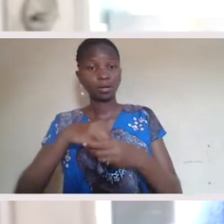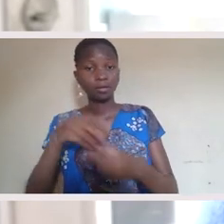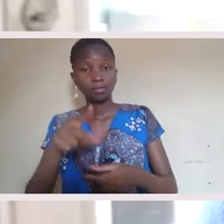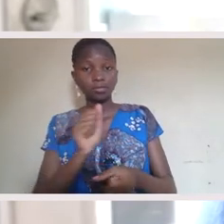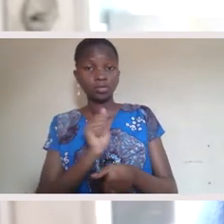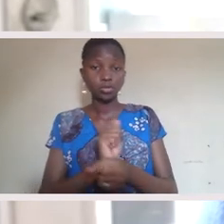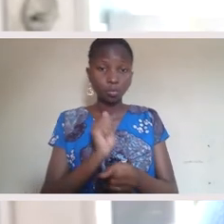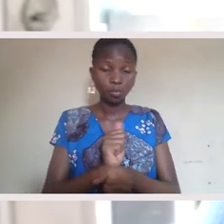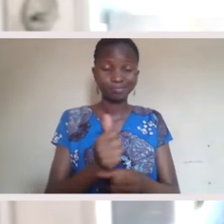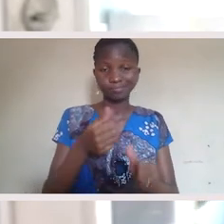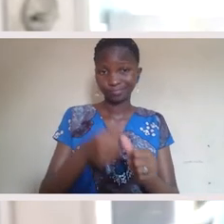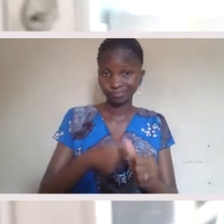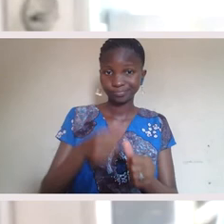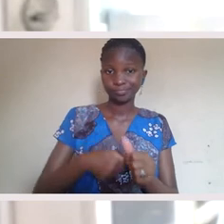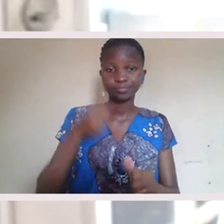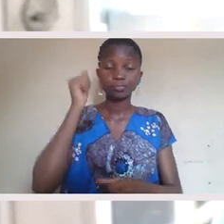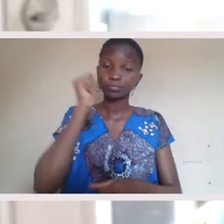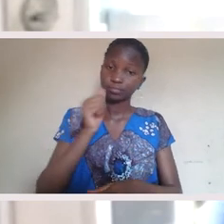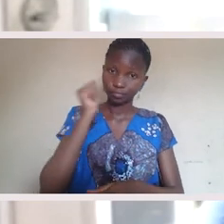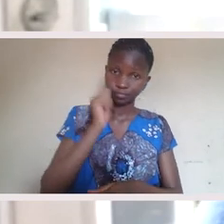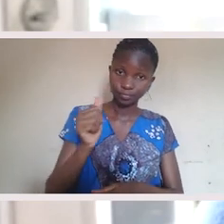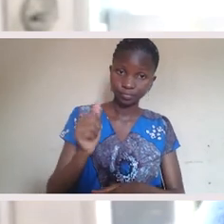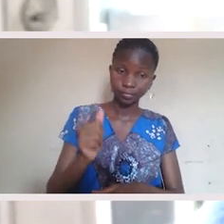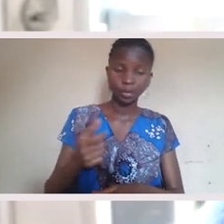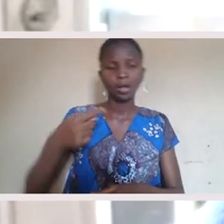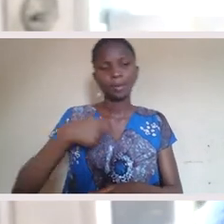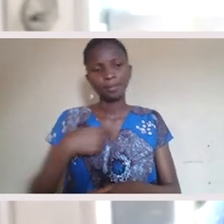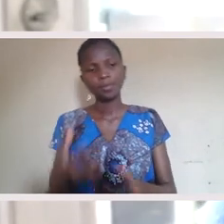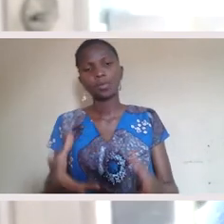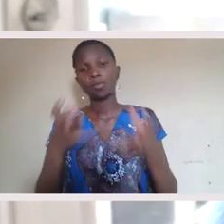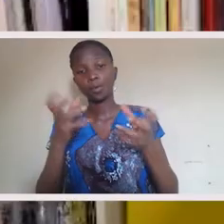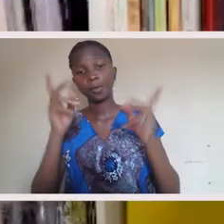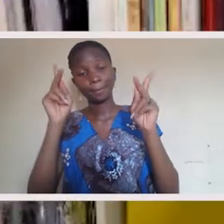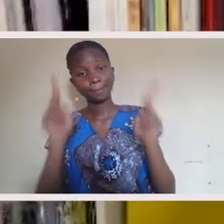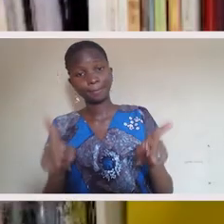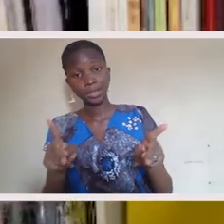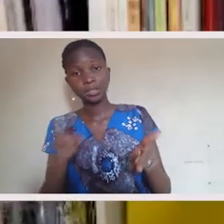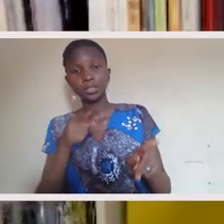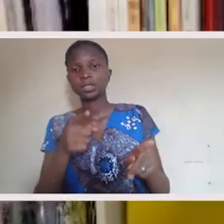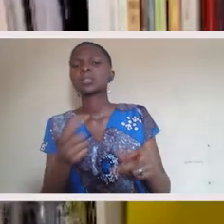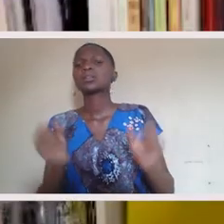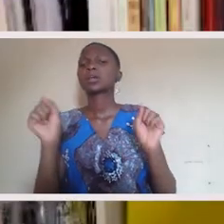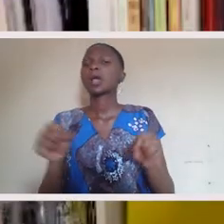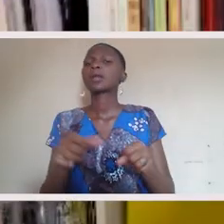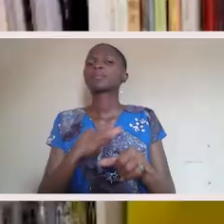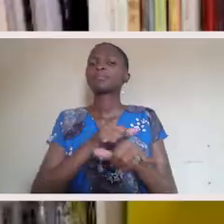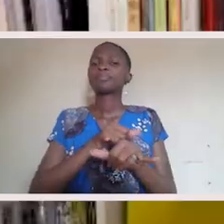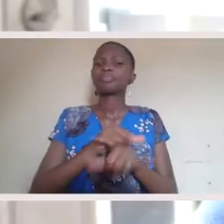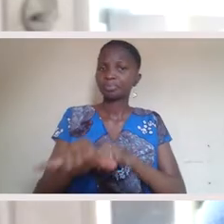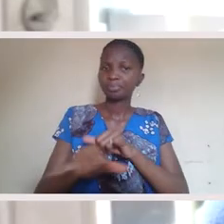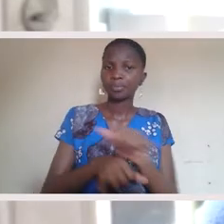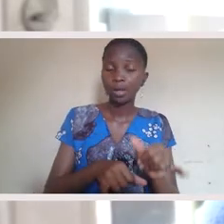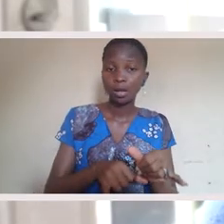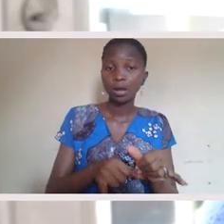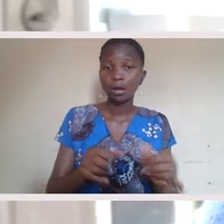every day, I would rather somebody who's going to fake it until they make it. Right. Then somebody who doesn't